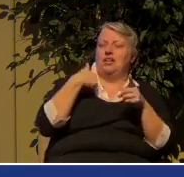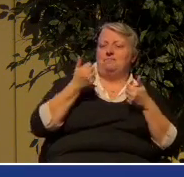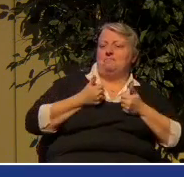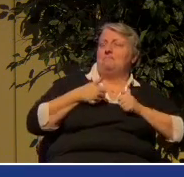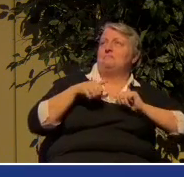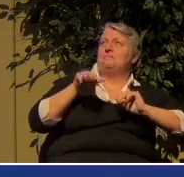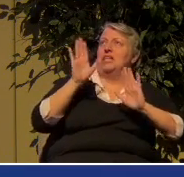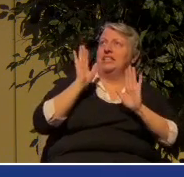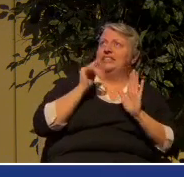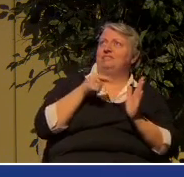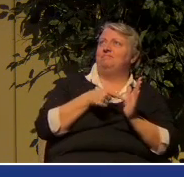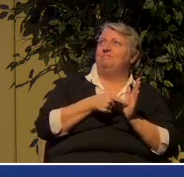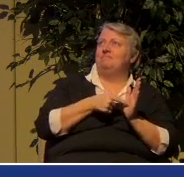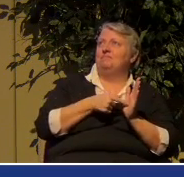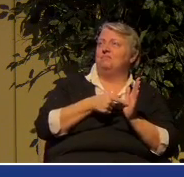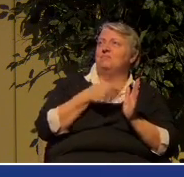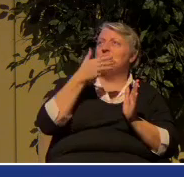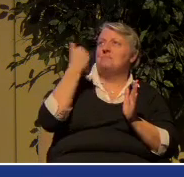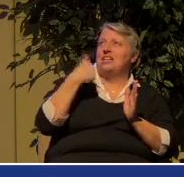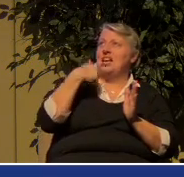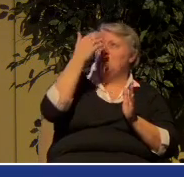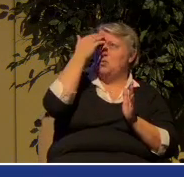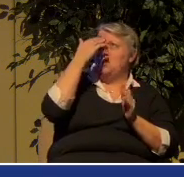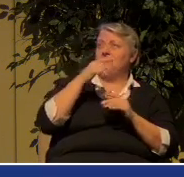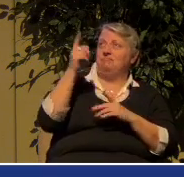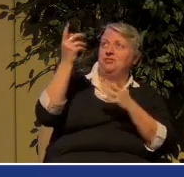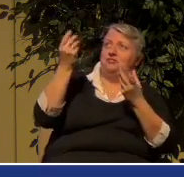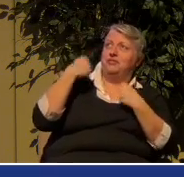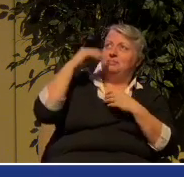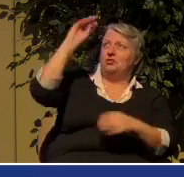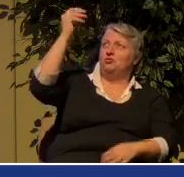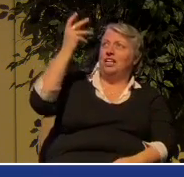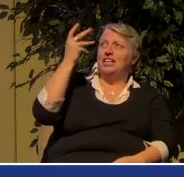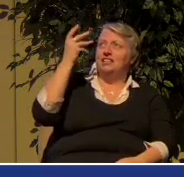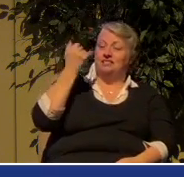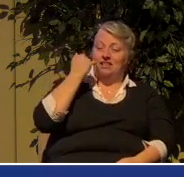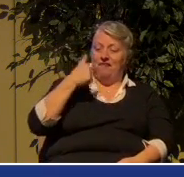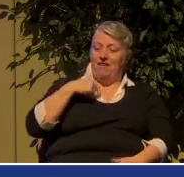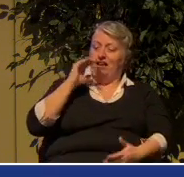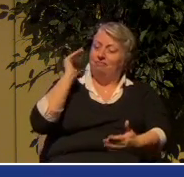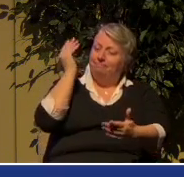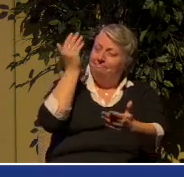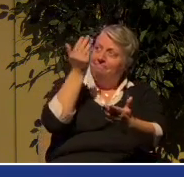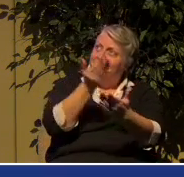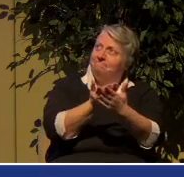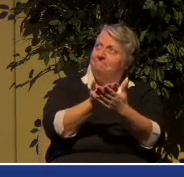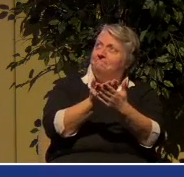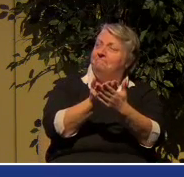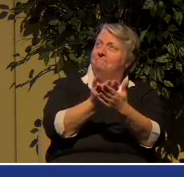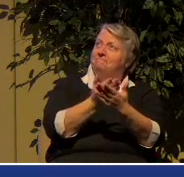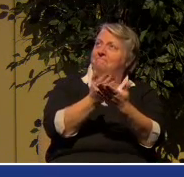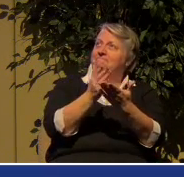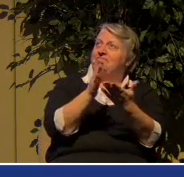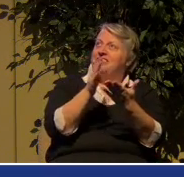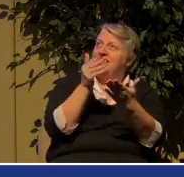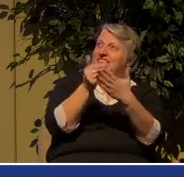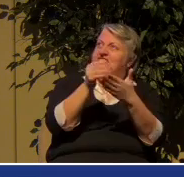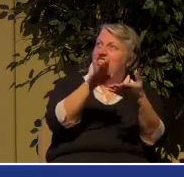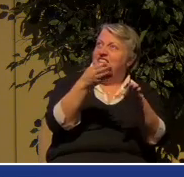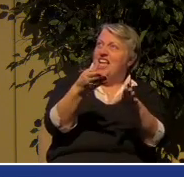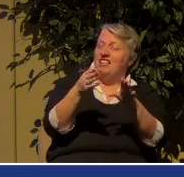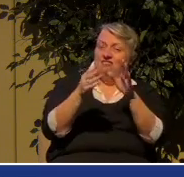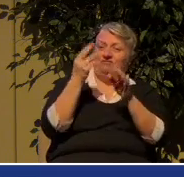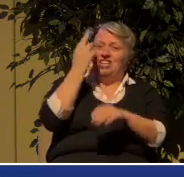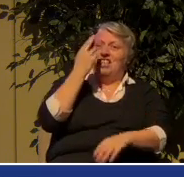and as you give me the grace. And if I come to the end of my life and discover that I have been fooled, then